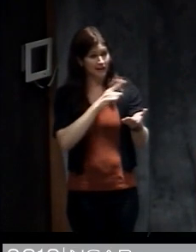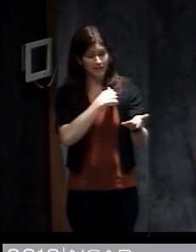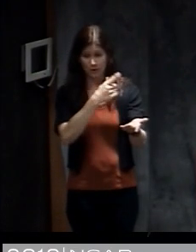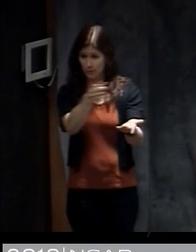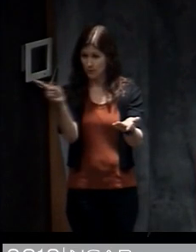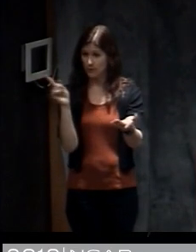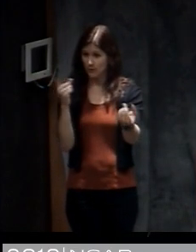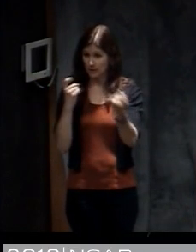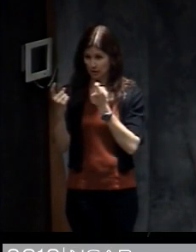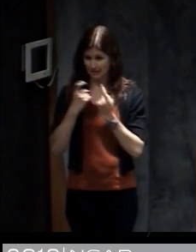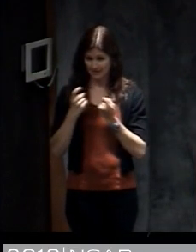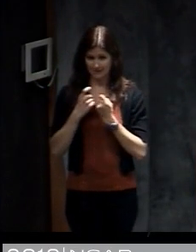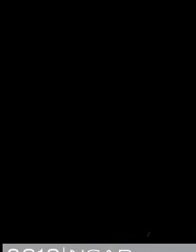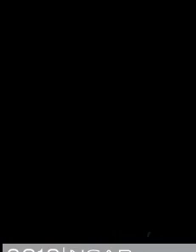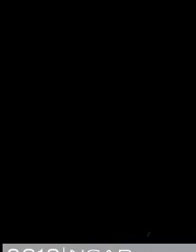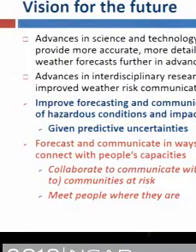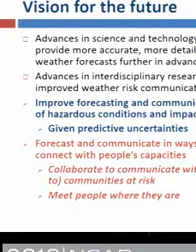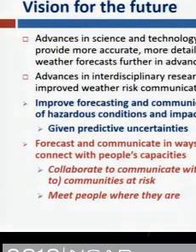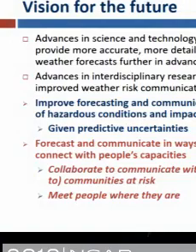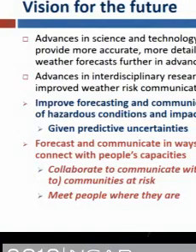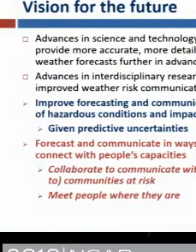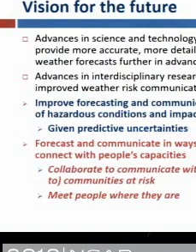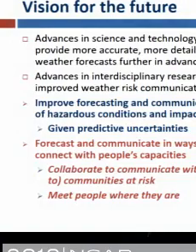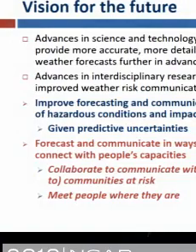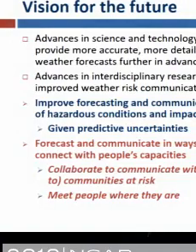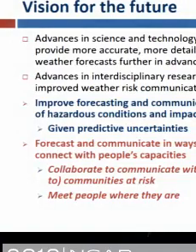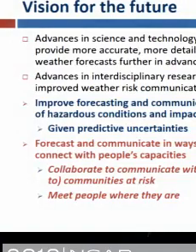applause